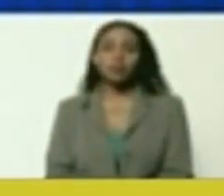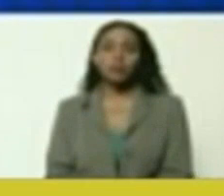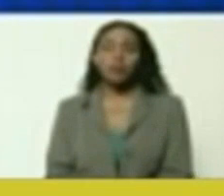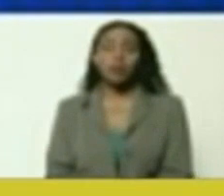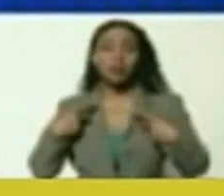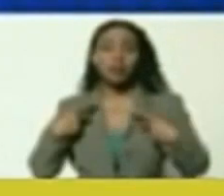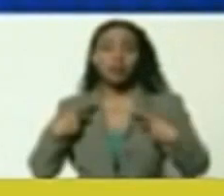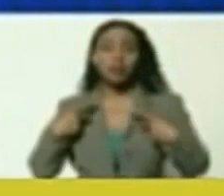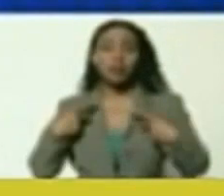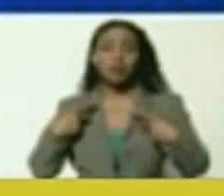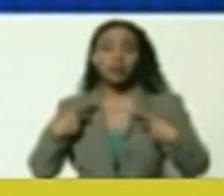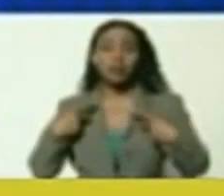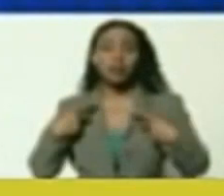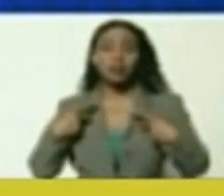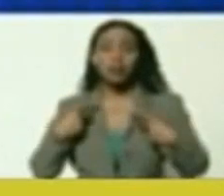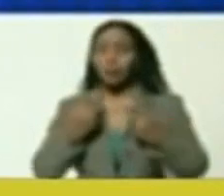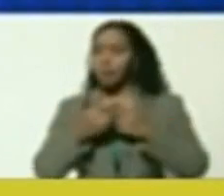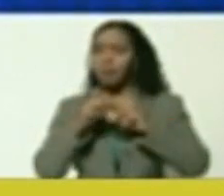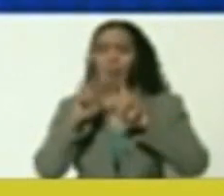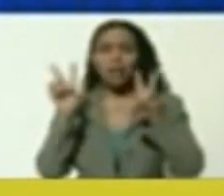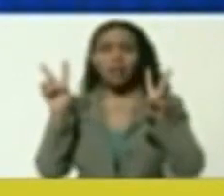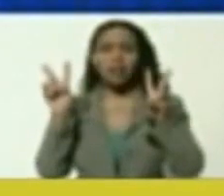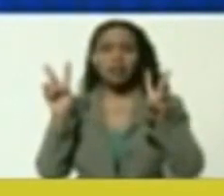with a pacific life, pacific life,